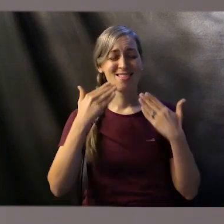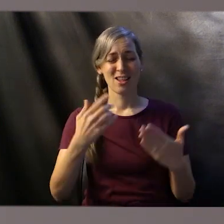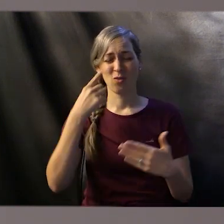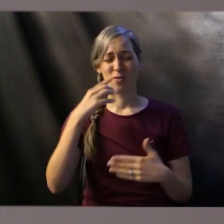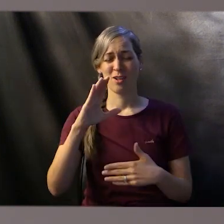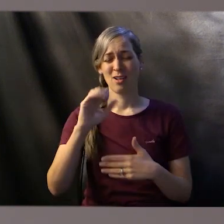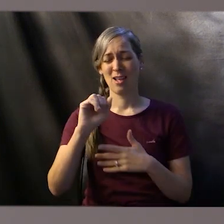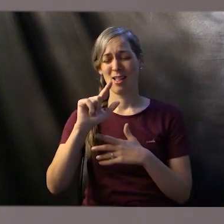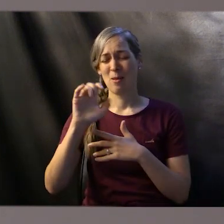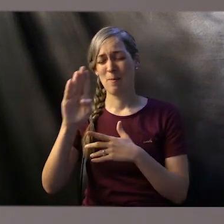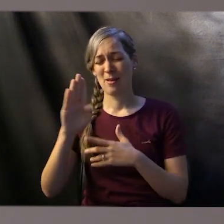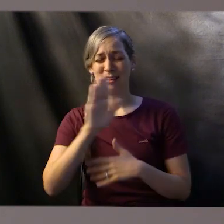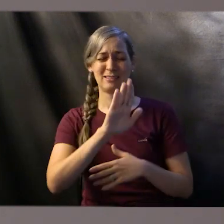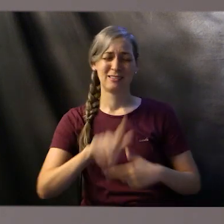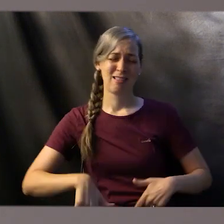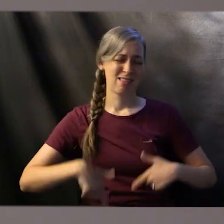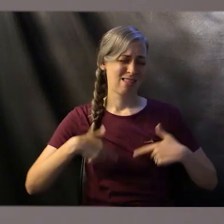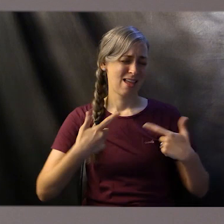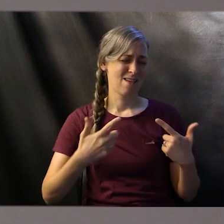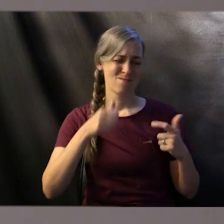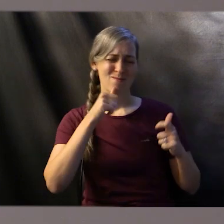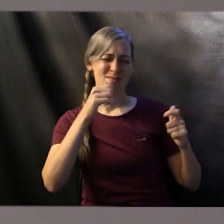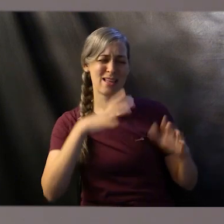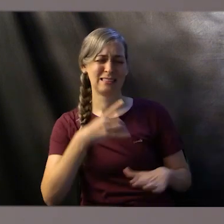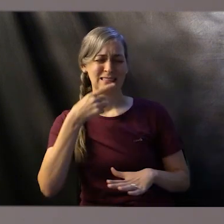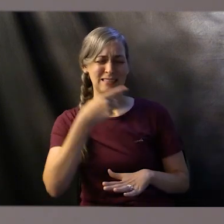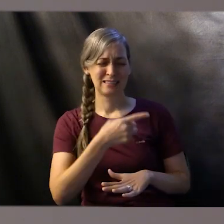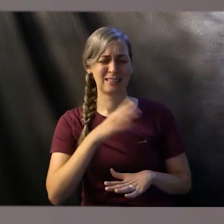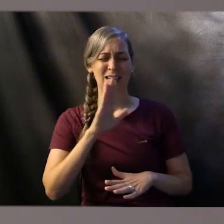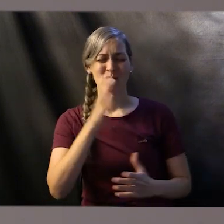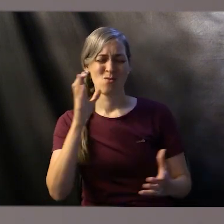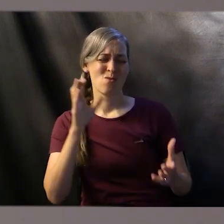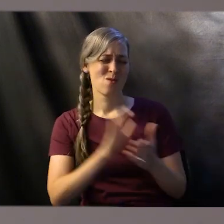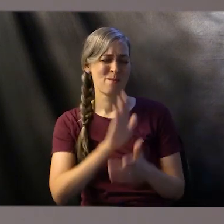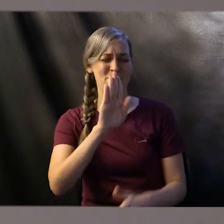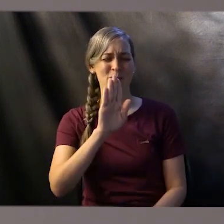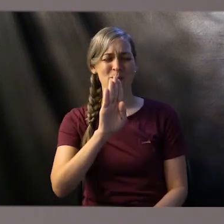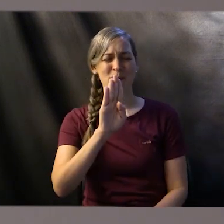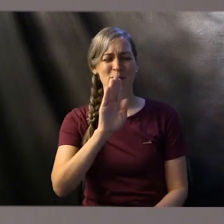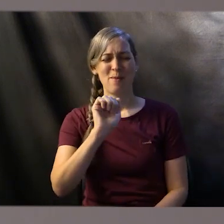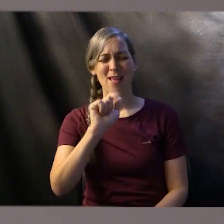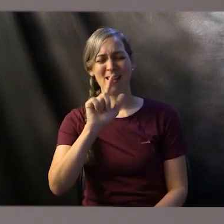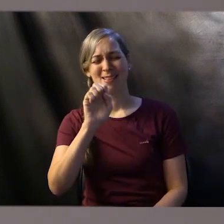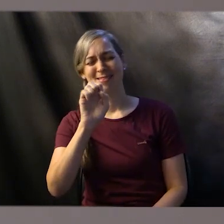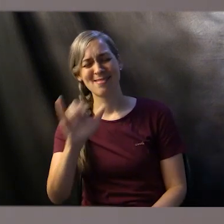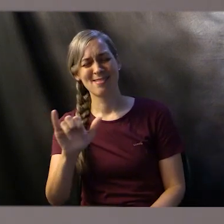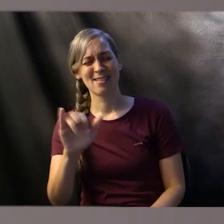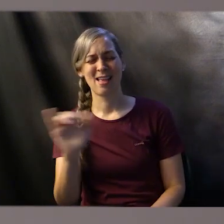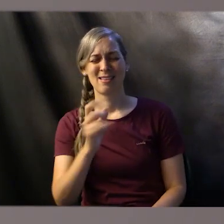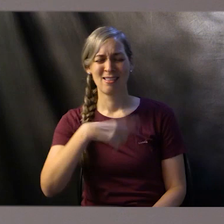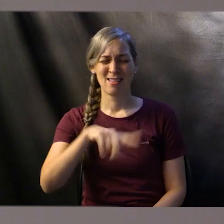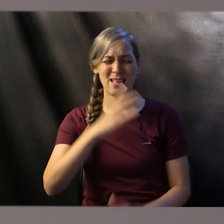be. Thank you, Father, for Caleb and for his life. I pray that you will bless he and Bailey